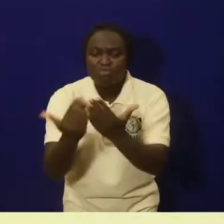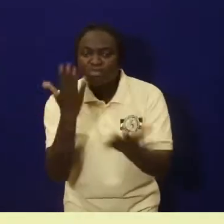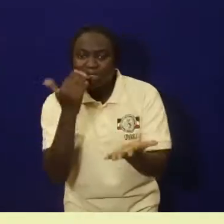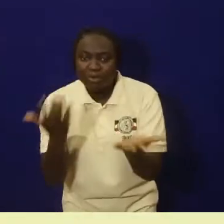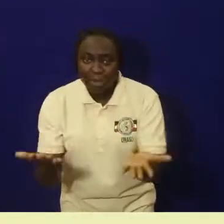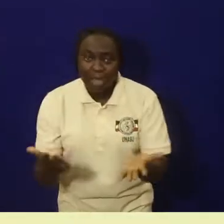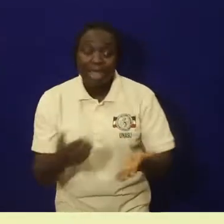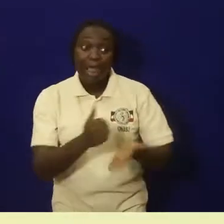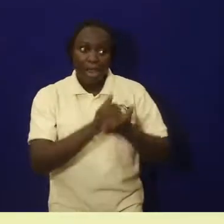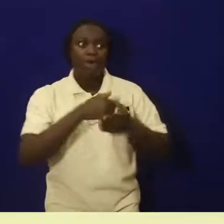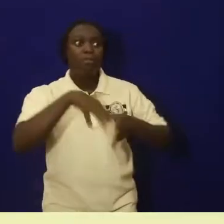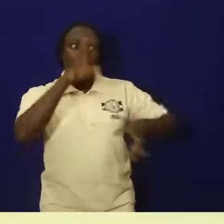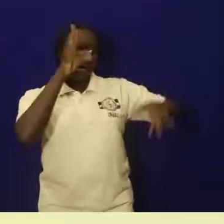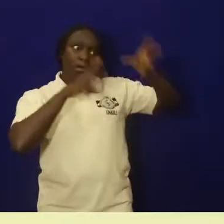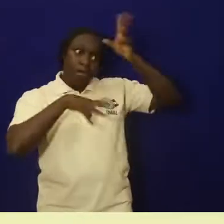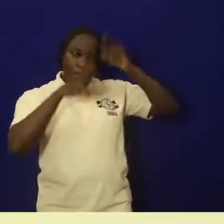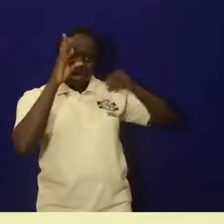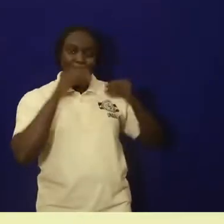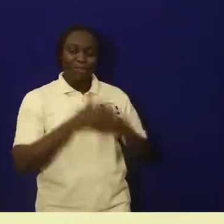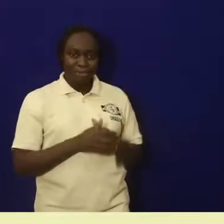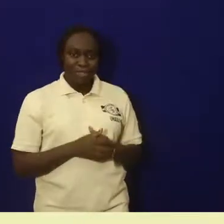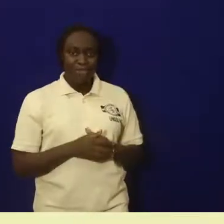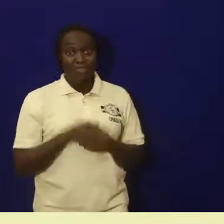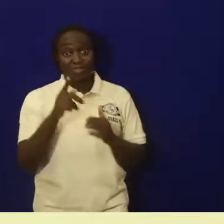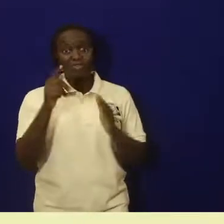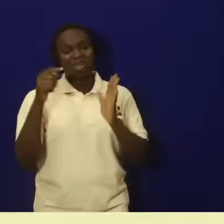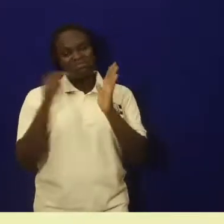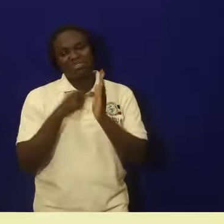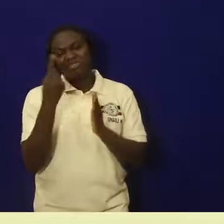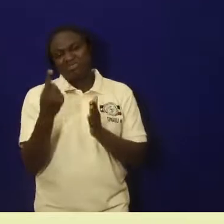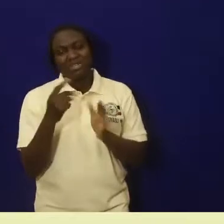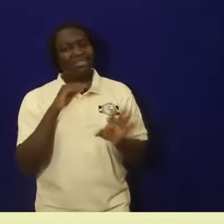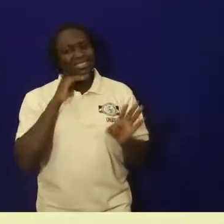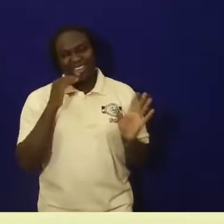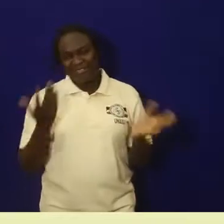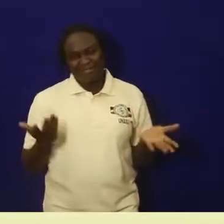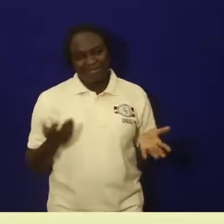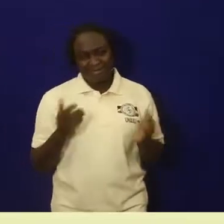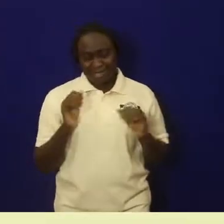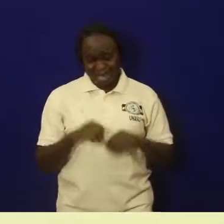So those are the implications, so you could give one.